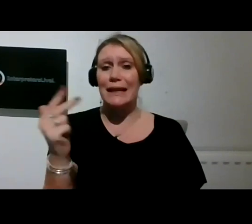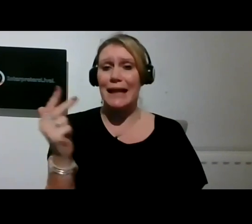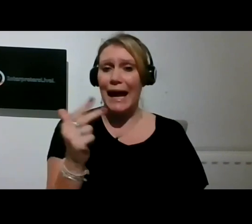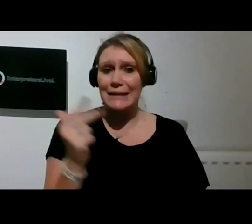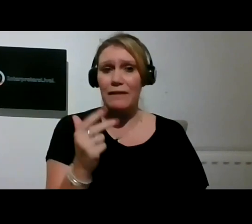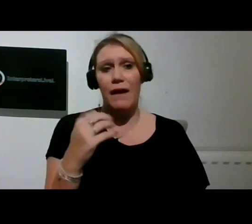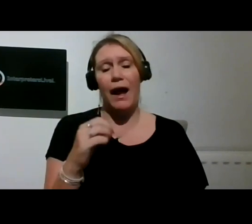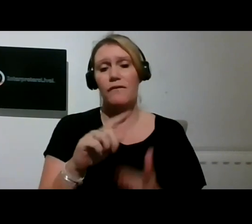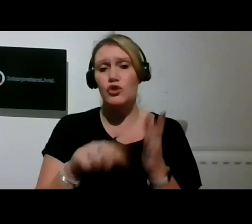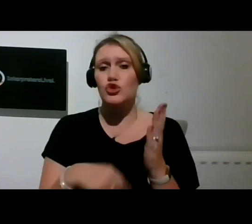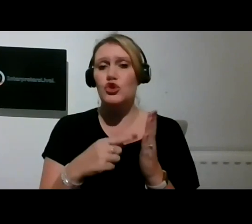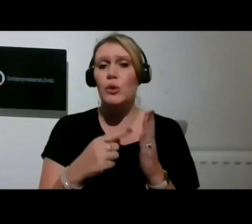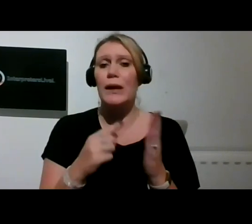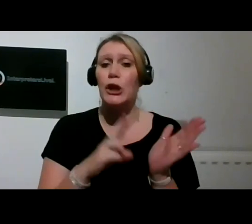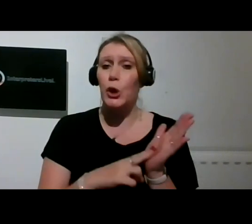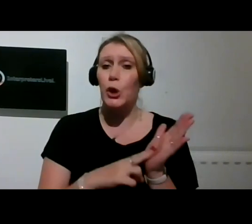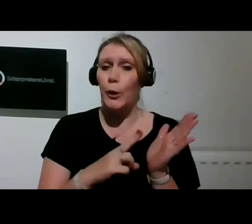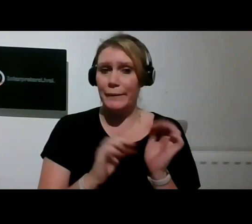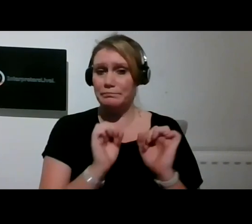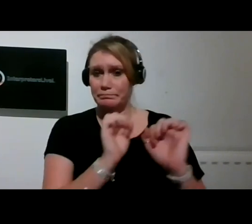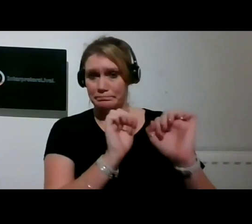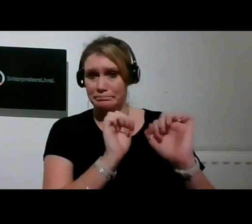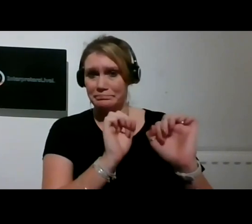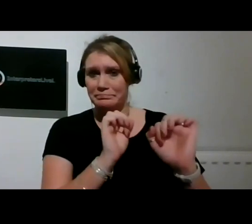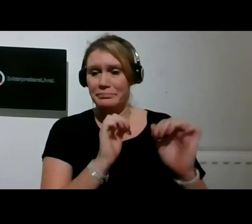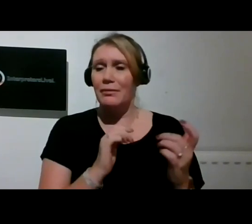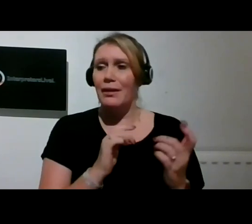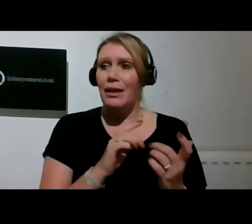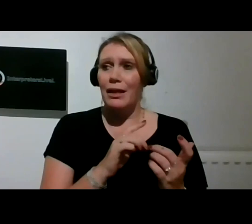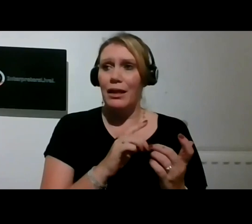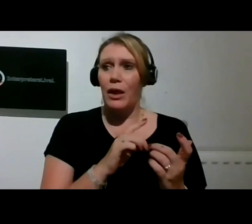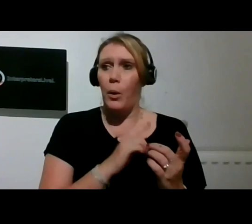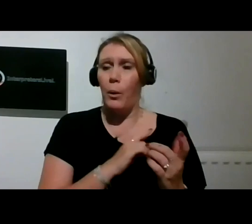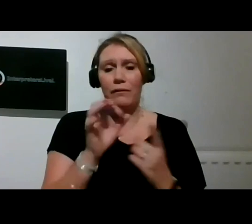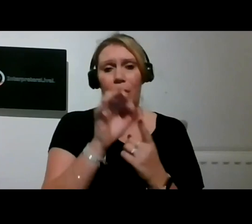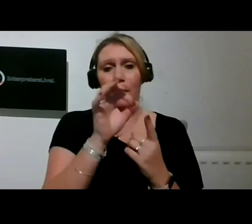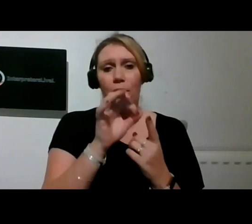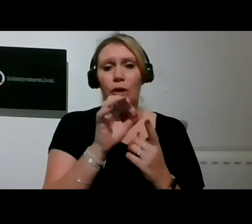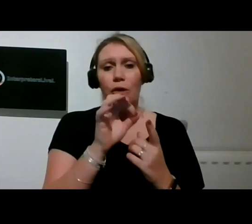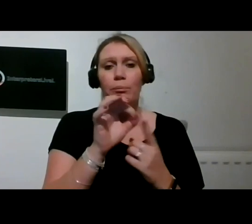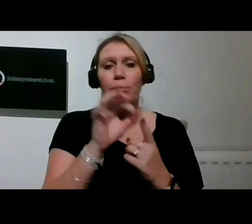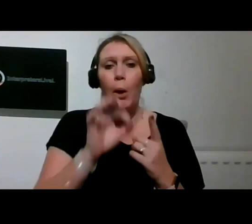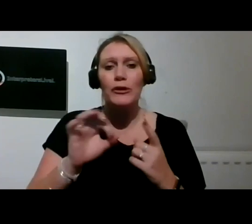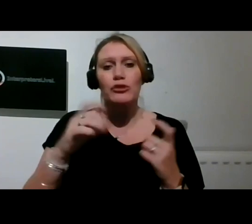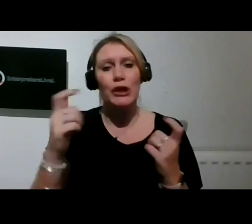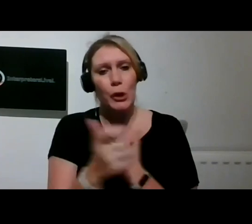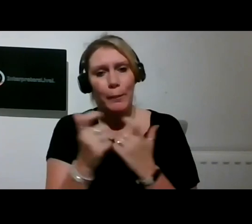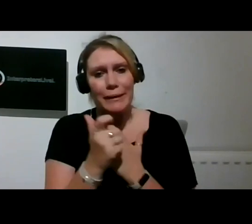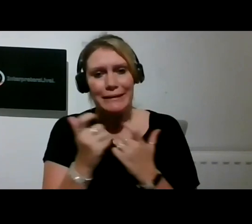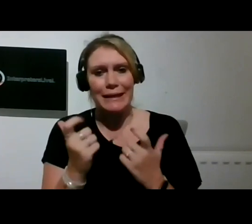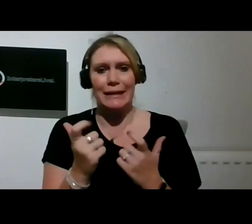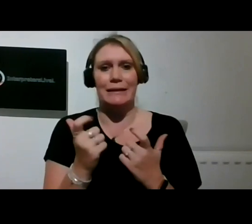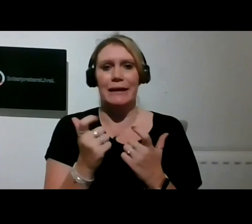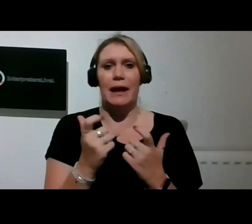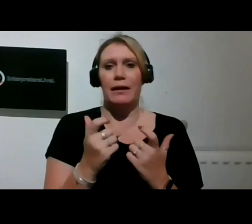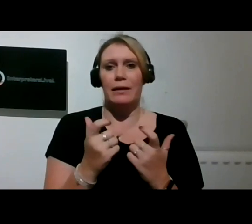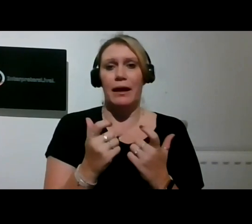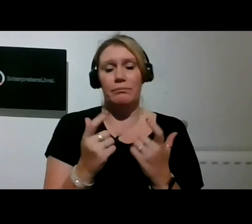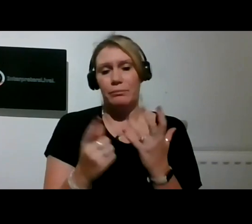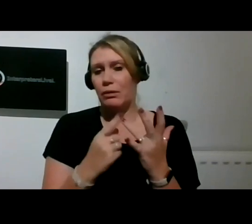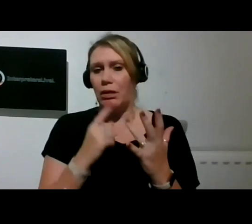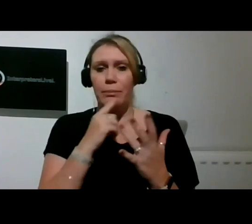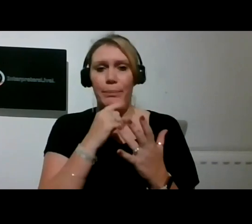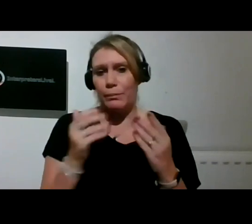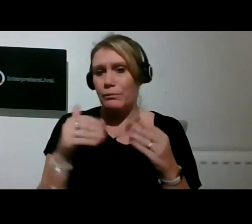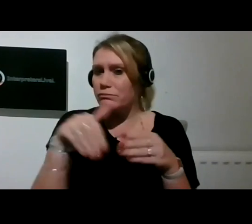of new comedy and comic poetry with Helena Ascoff from the North of England and Cheryl McClellan and Wendy Young from London.